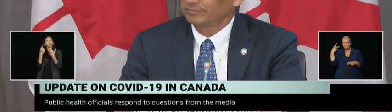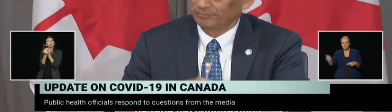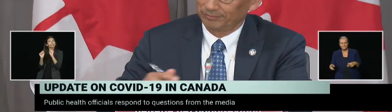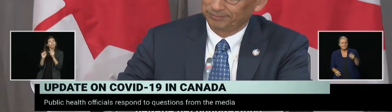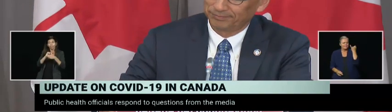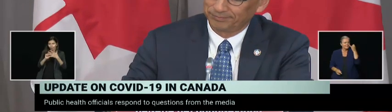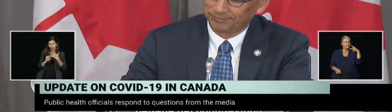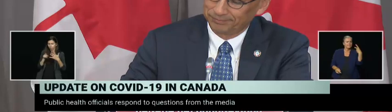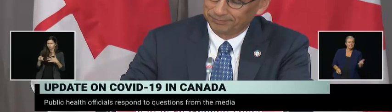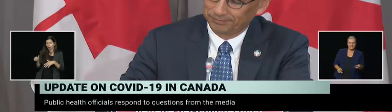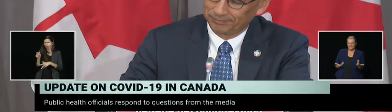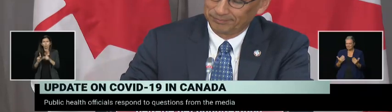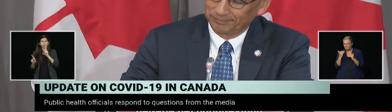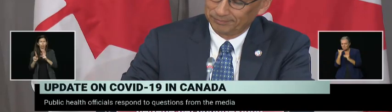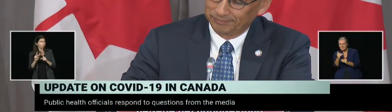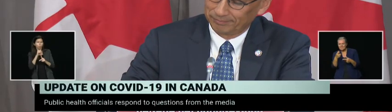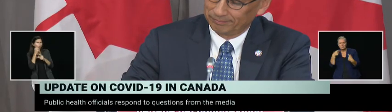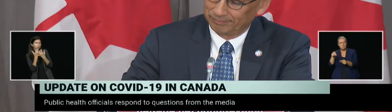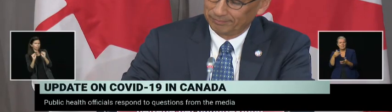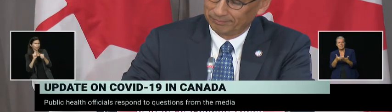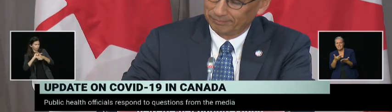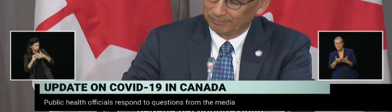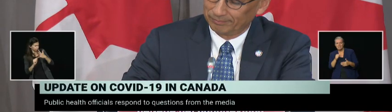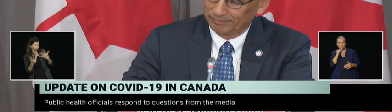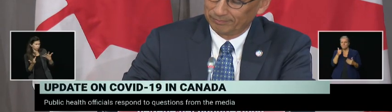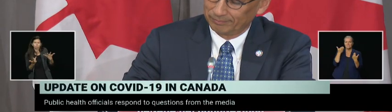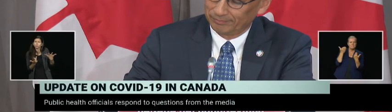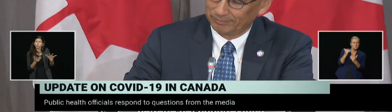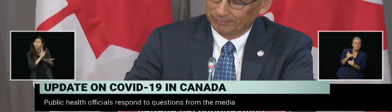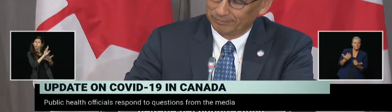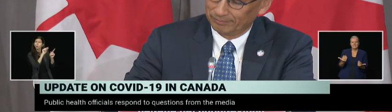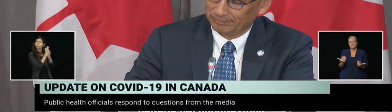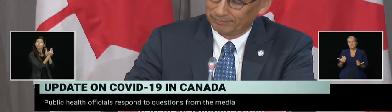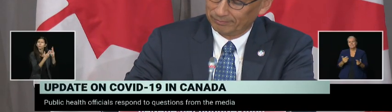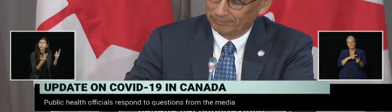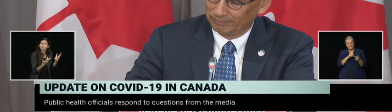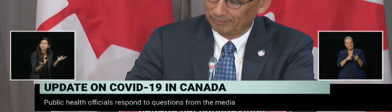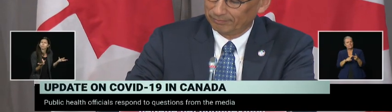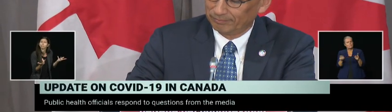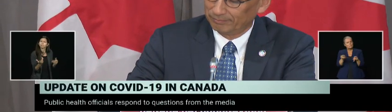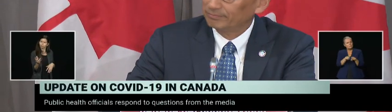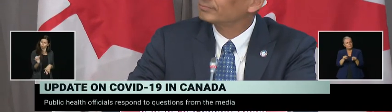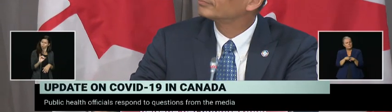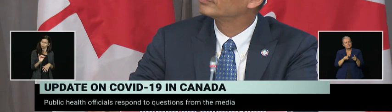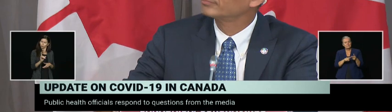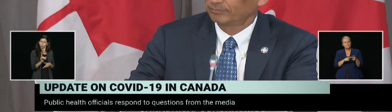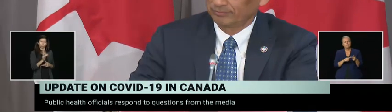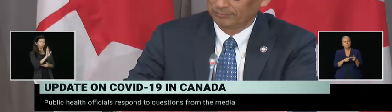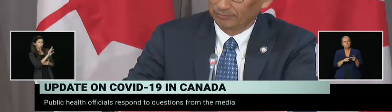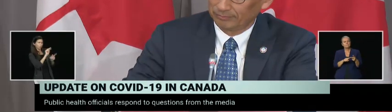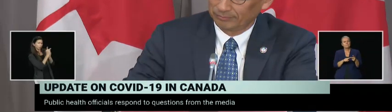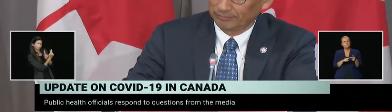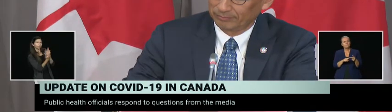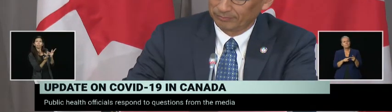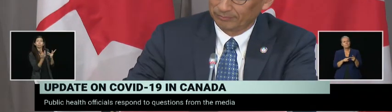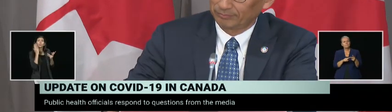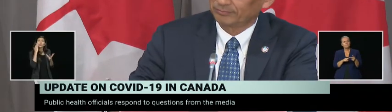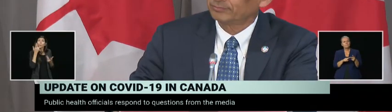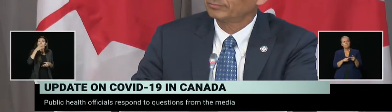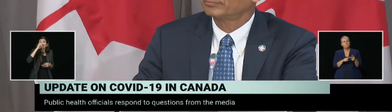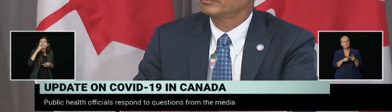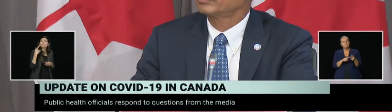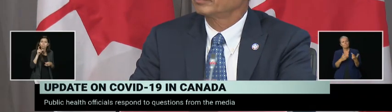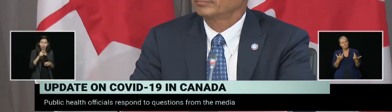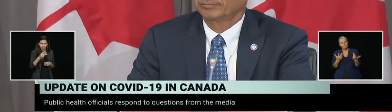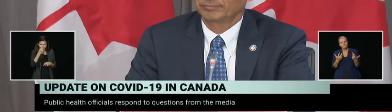between the mental and sort of, I guess, growth, emotional or otherwise of children versus the potential health risk. And